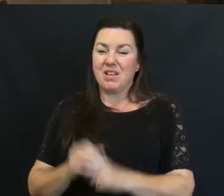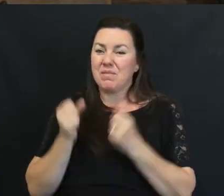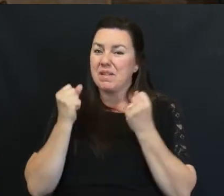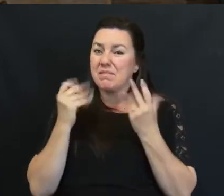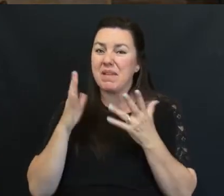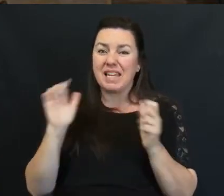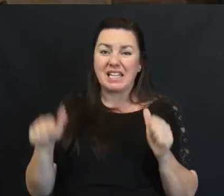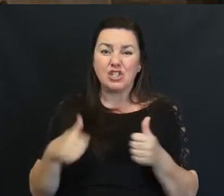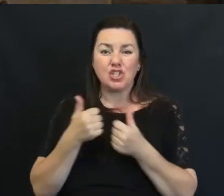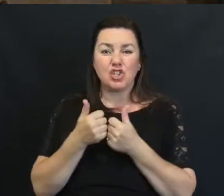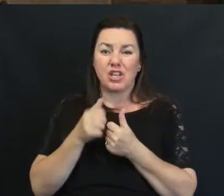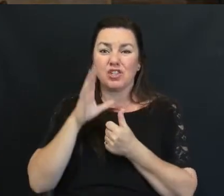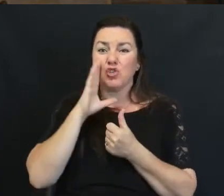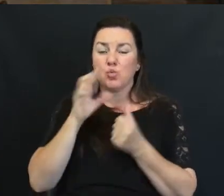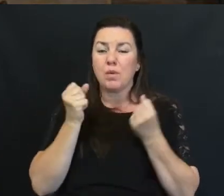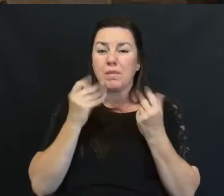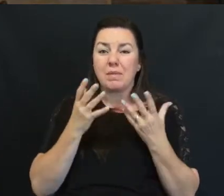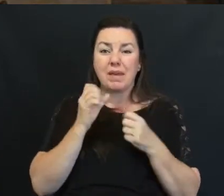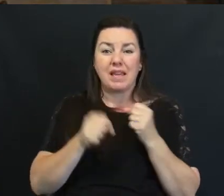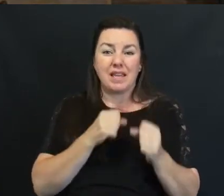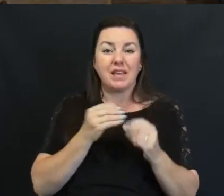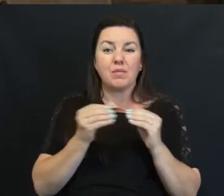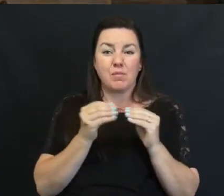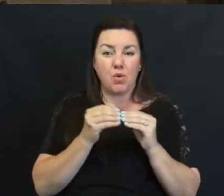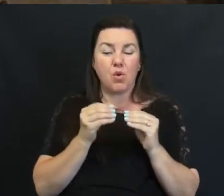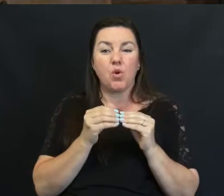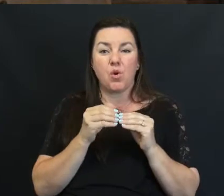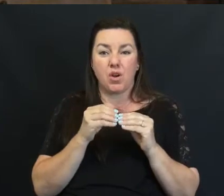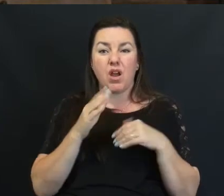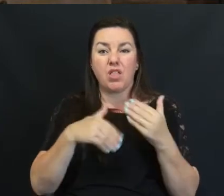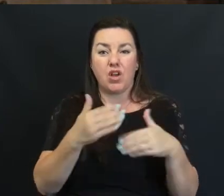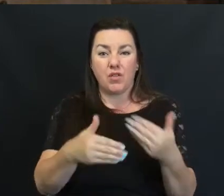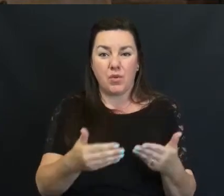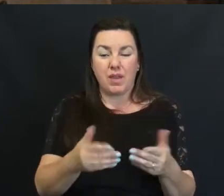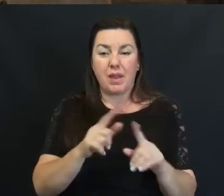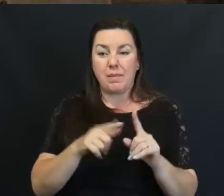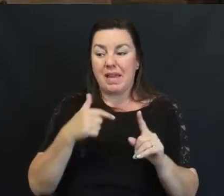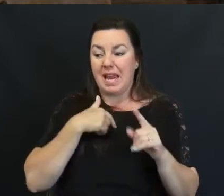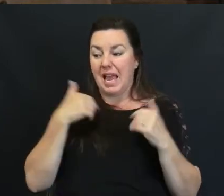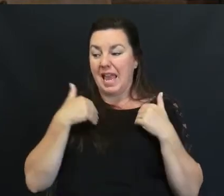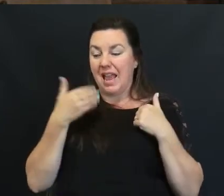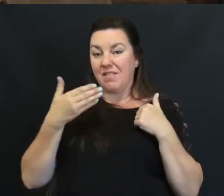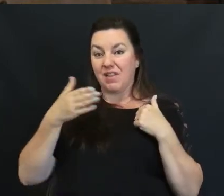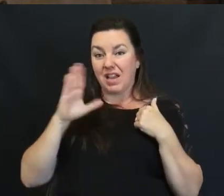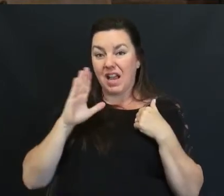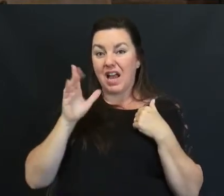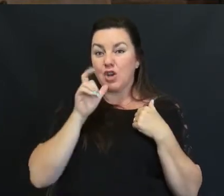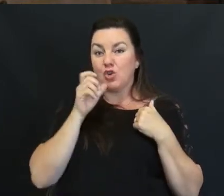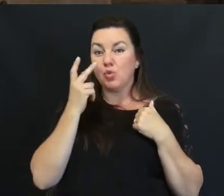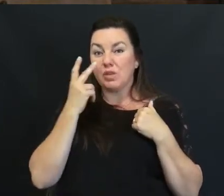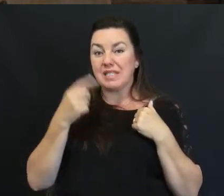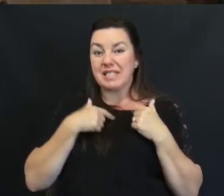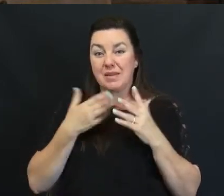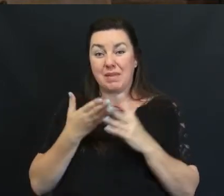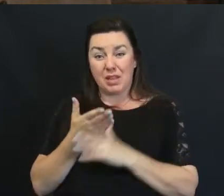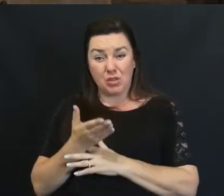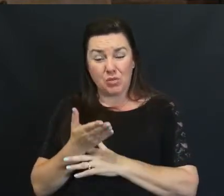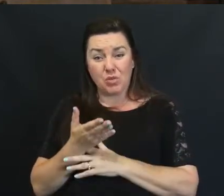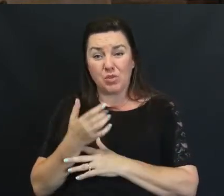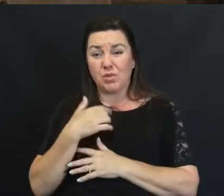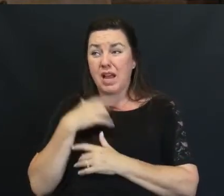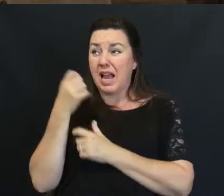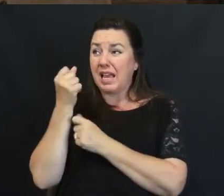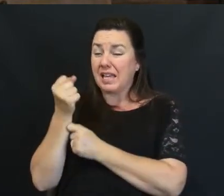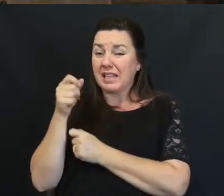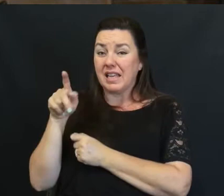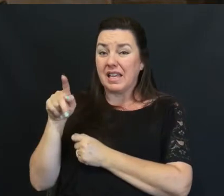challenges And will be many more Along the way But I have a God Who will see me through I cling to